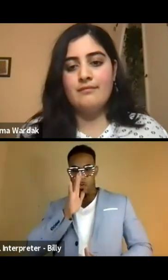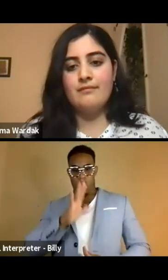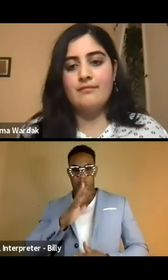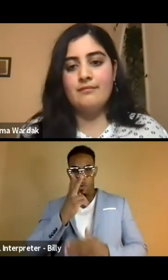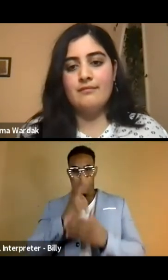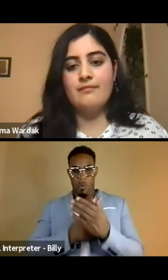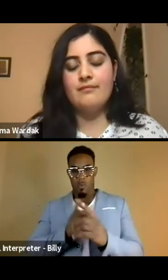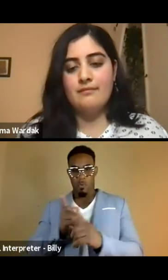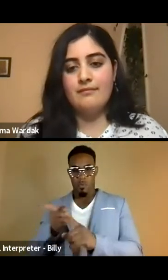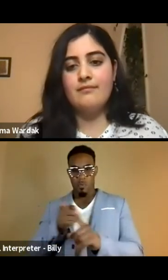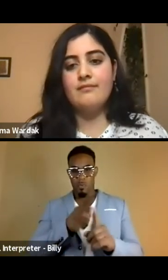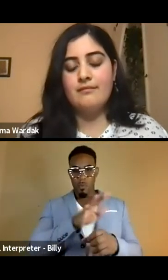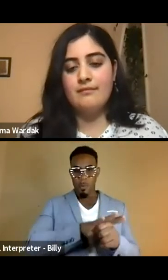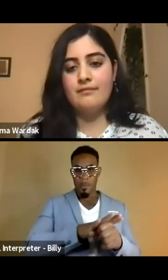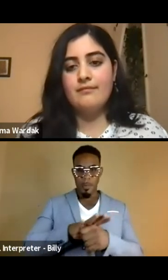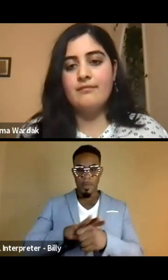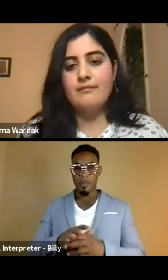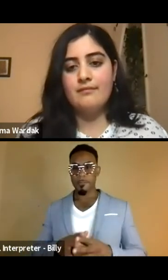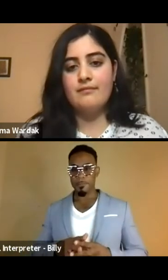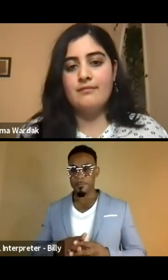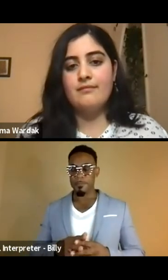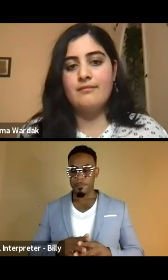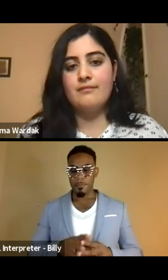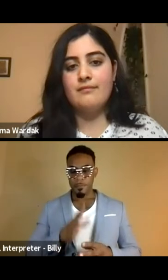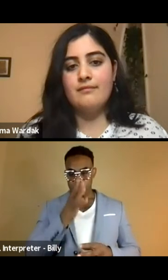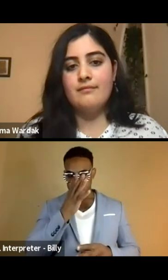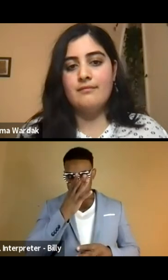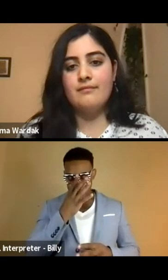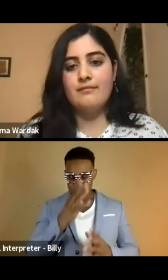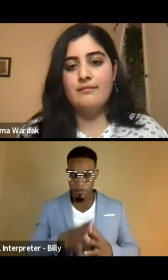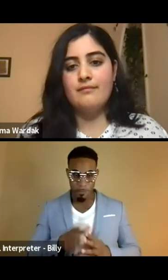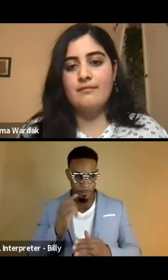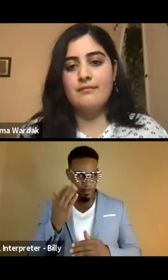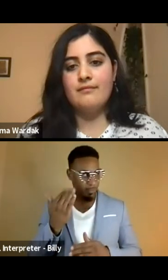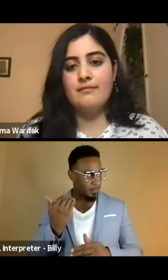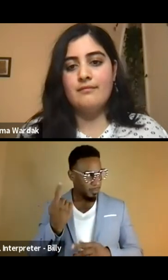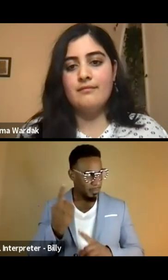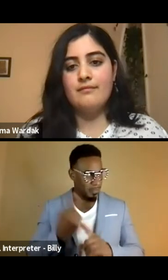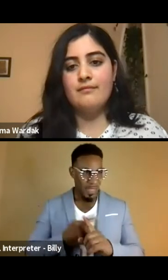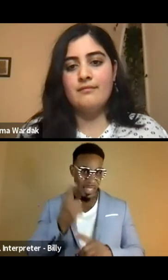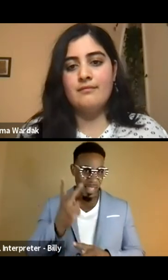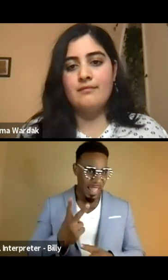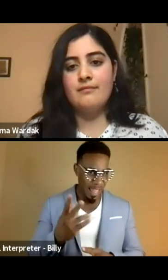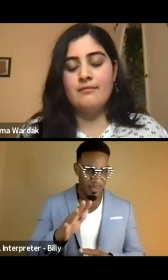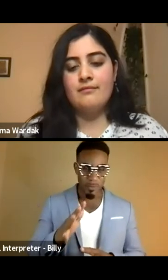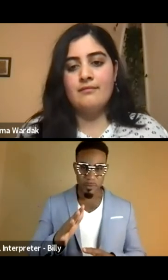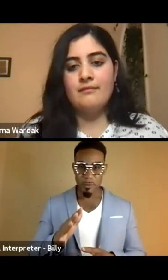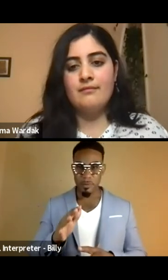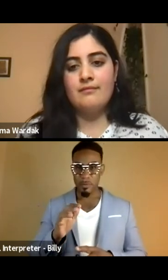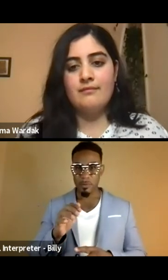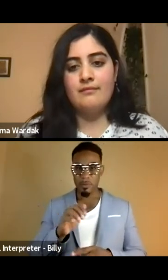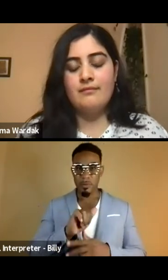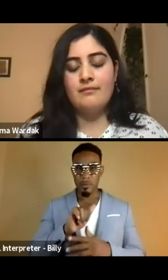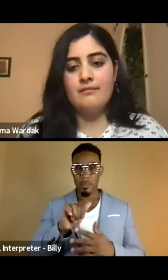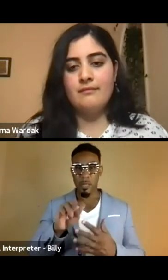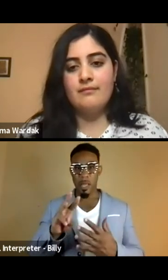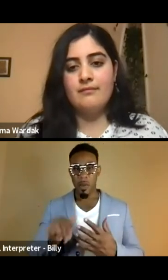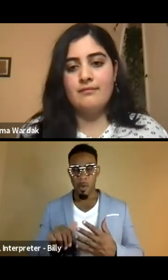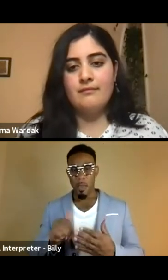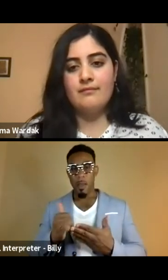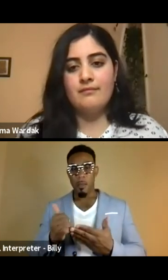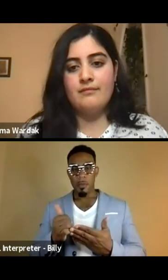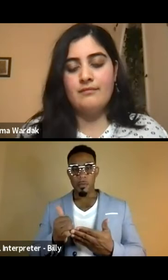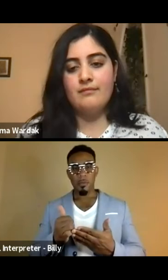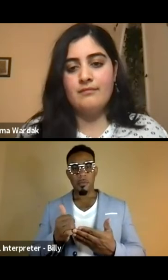both of those spaces. And, um, for the last month and a half or so, AWA has been helping to evacuate